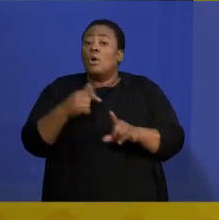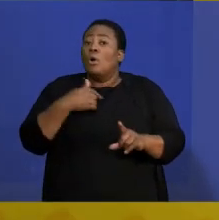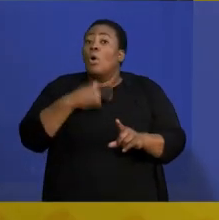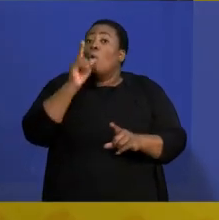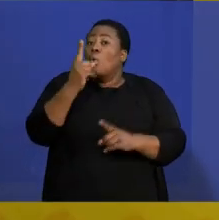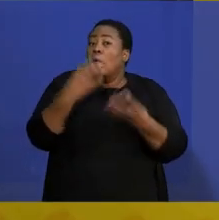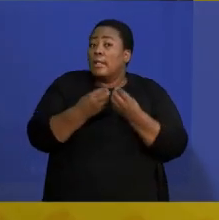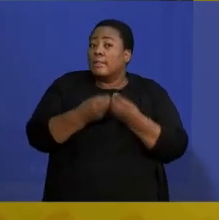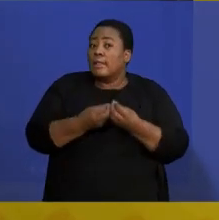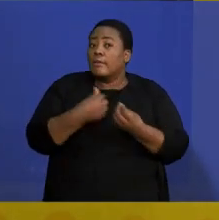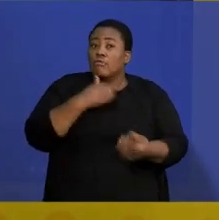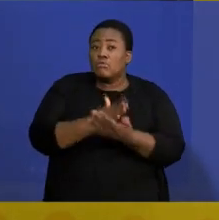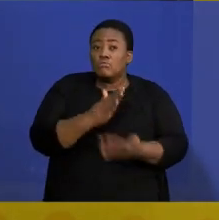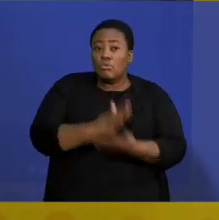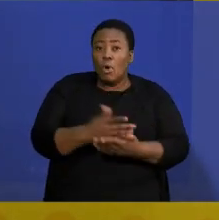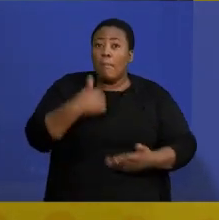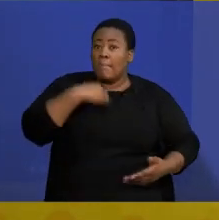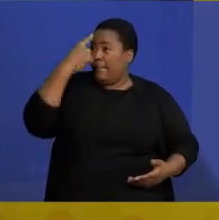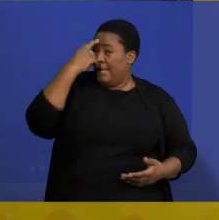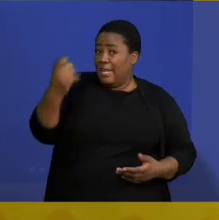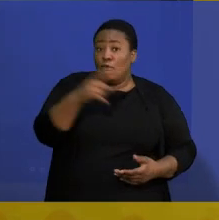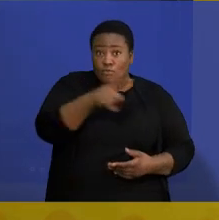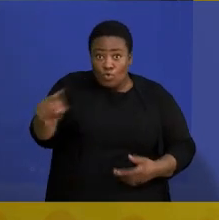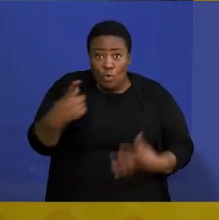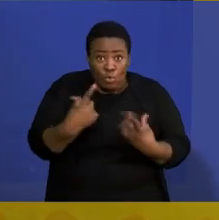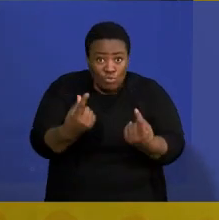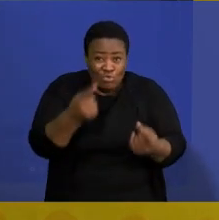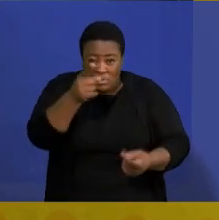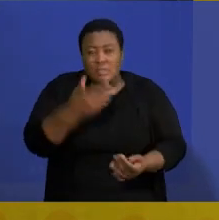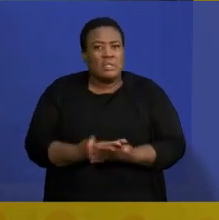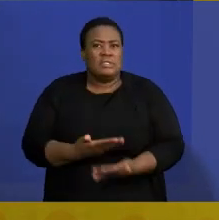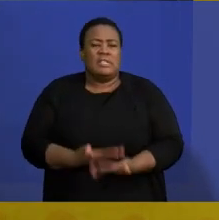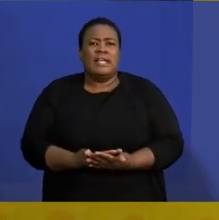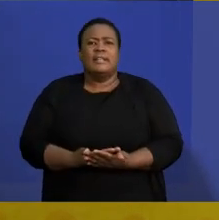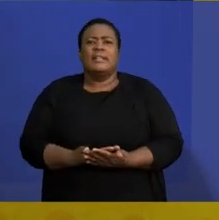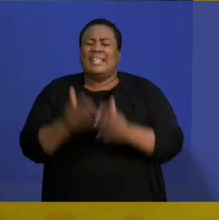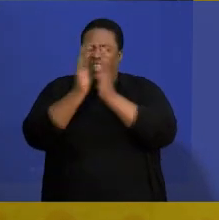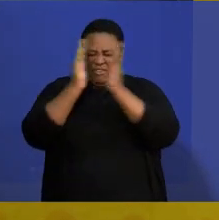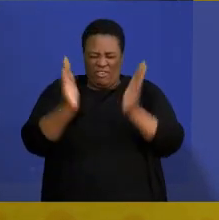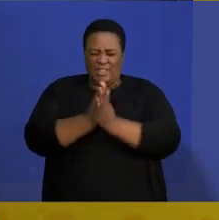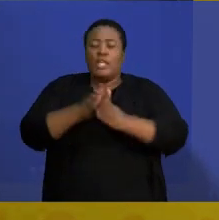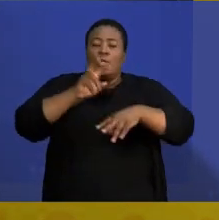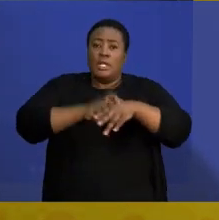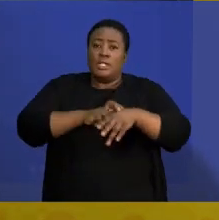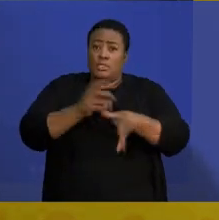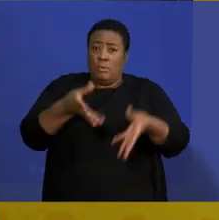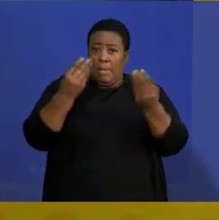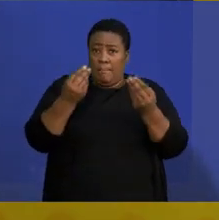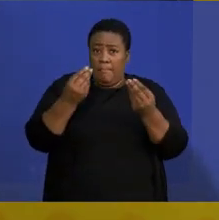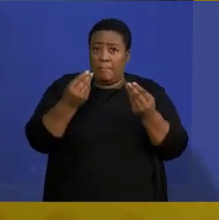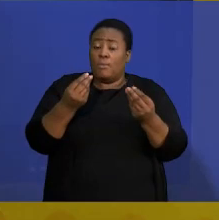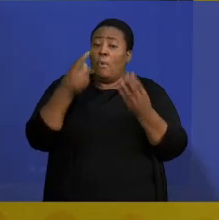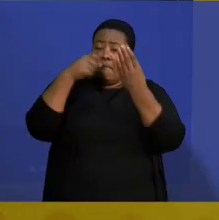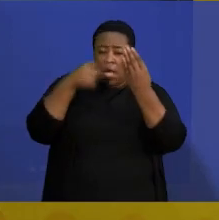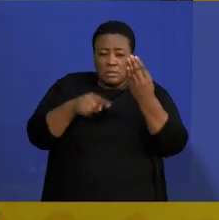for sure, I believe that you guys can do this, and we believe that you can get everything that you need to get in terms of your